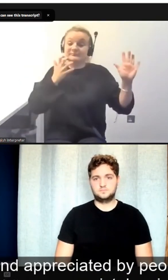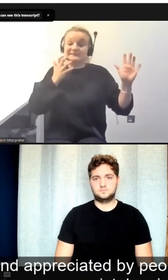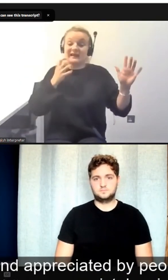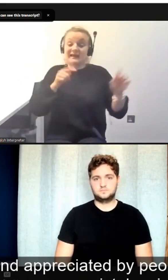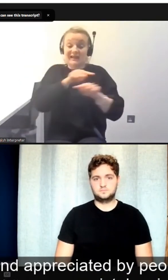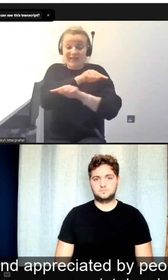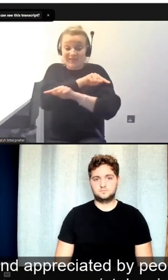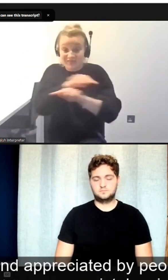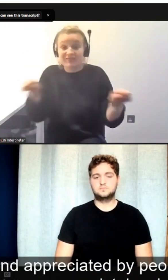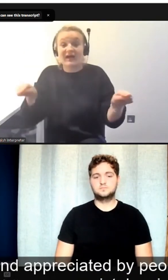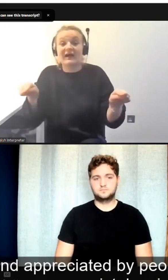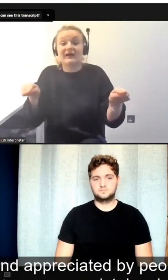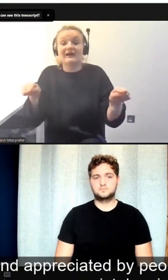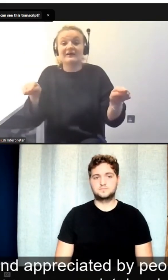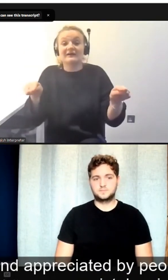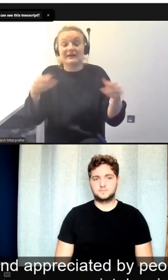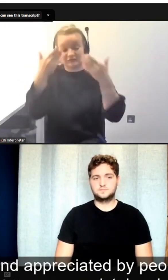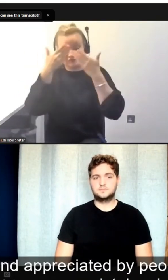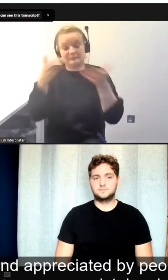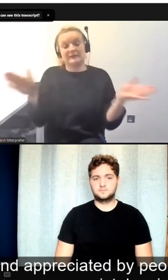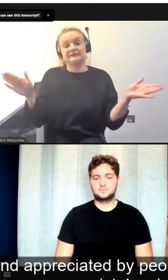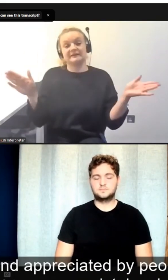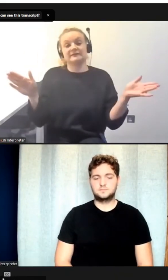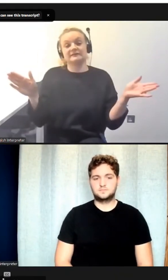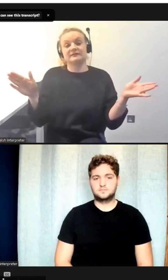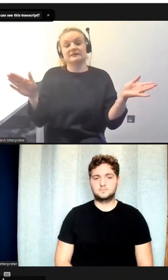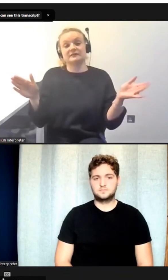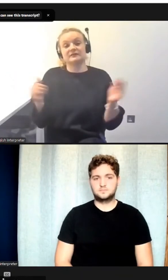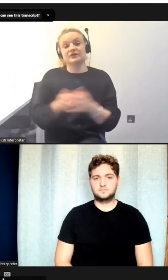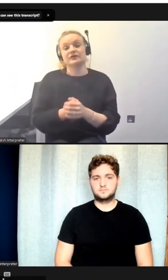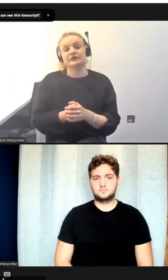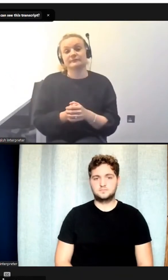owning up to your own mistakes and your own shortcomings.